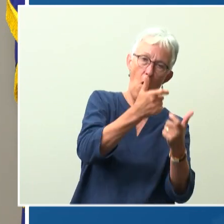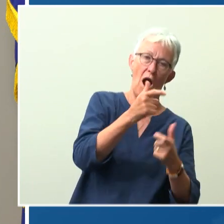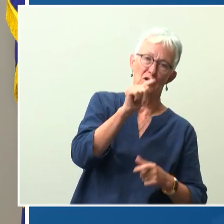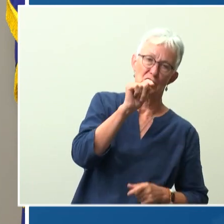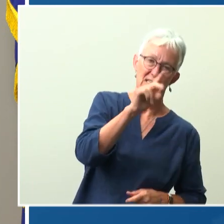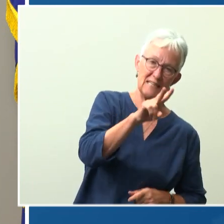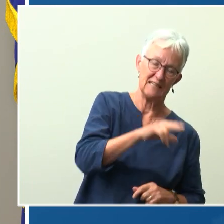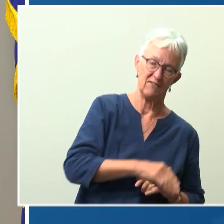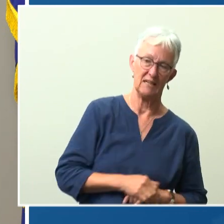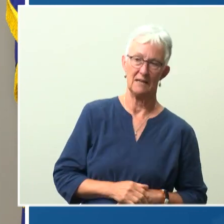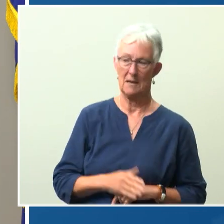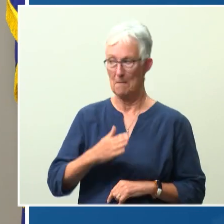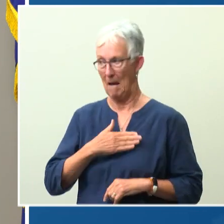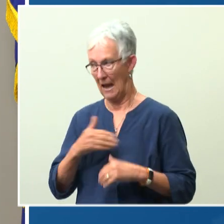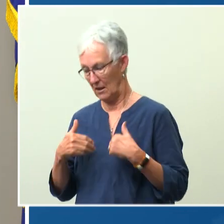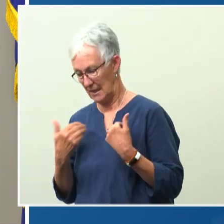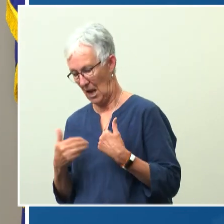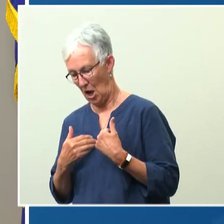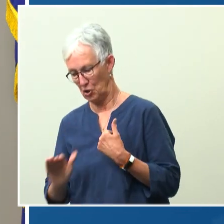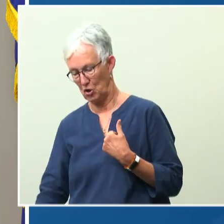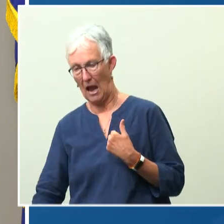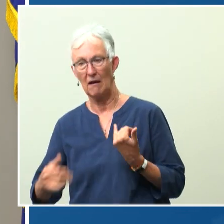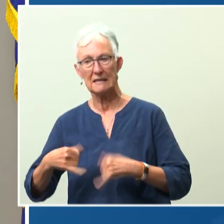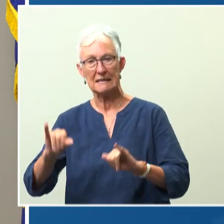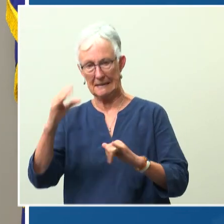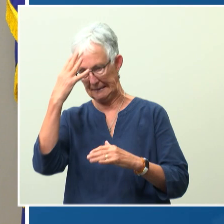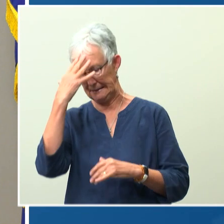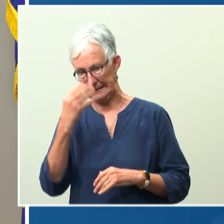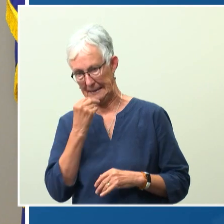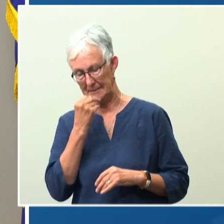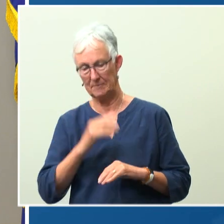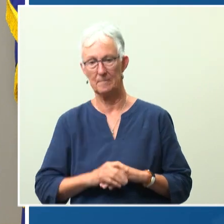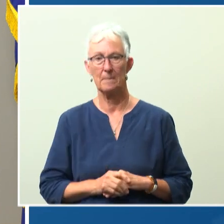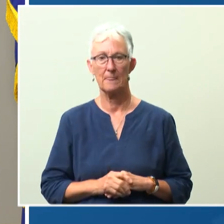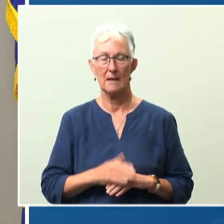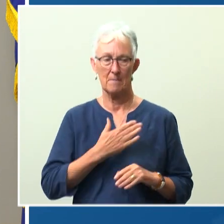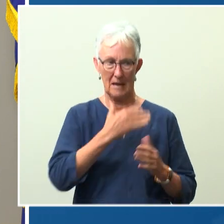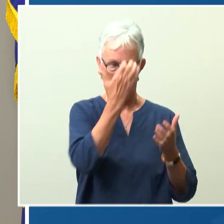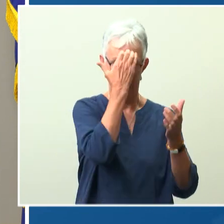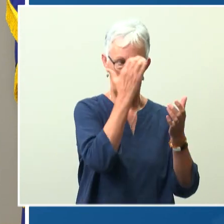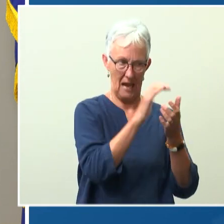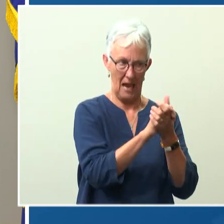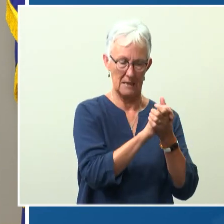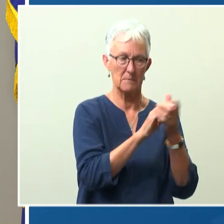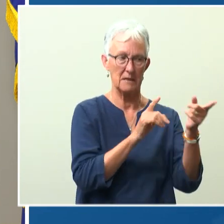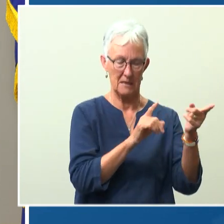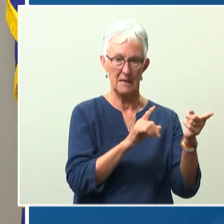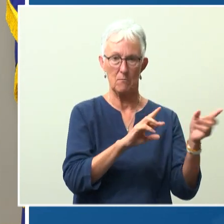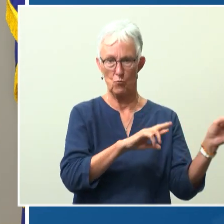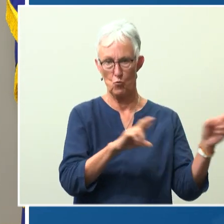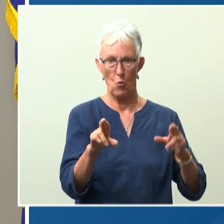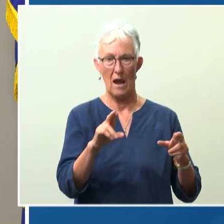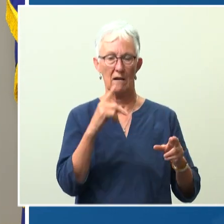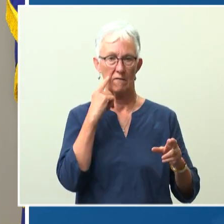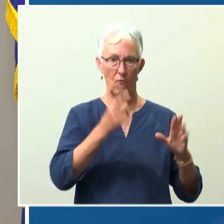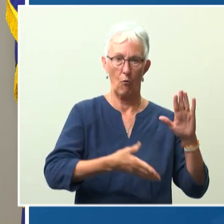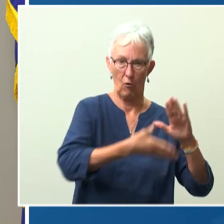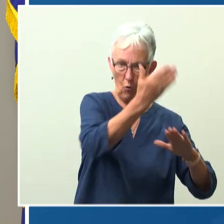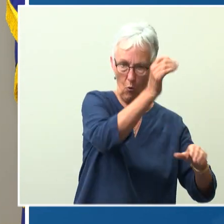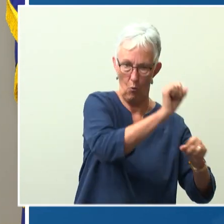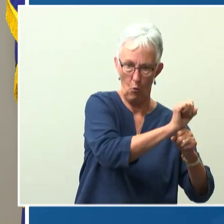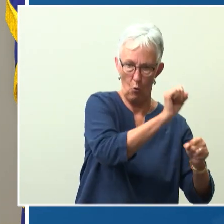is the wrong side youngest was still asleep, but not for long. My husband prepared for his early morning run. I went for coffee.